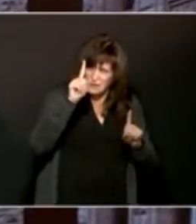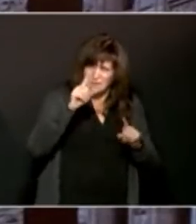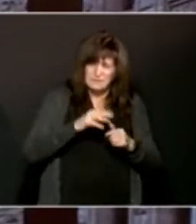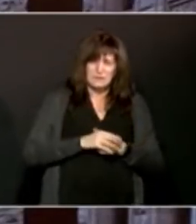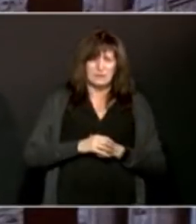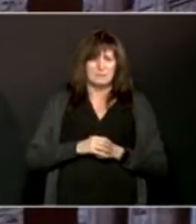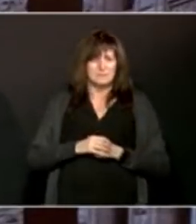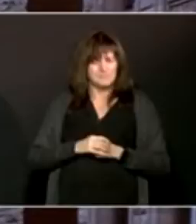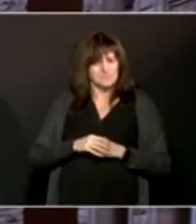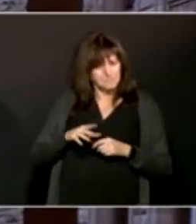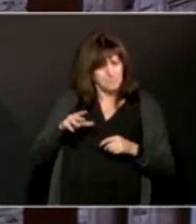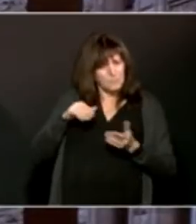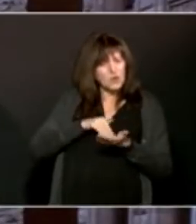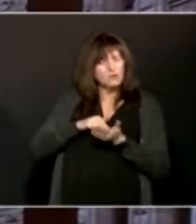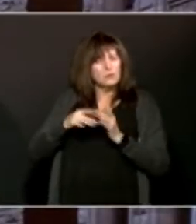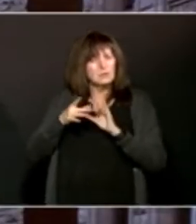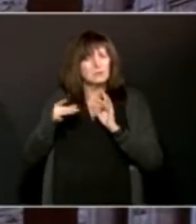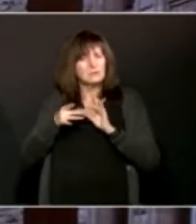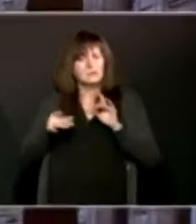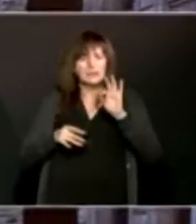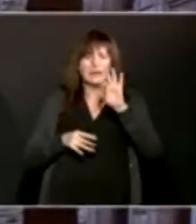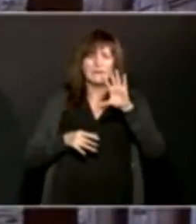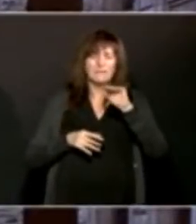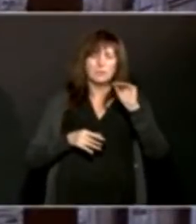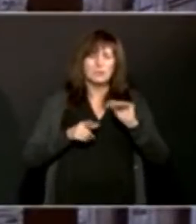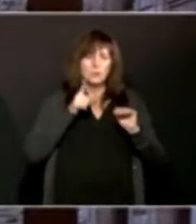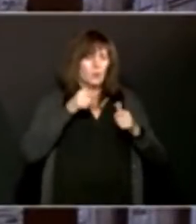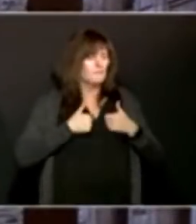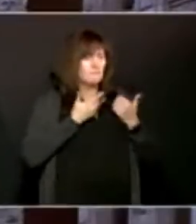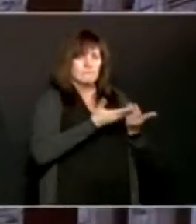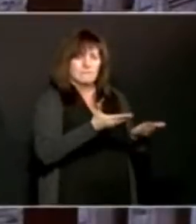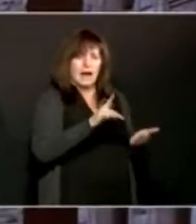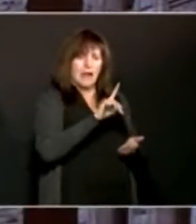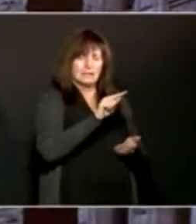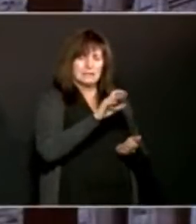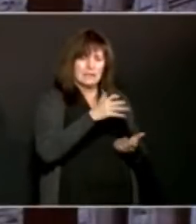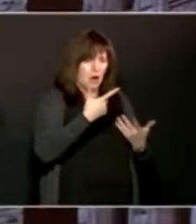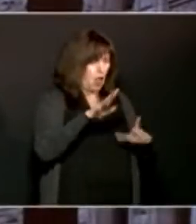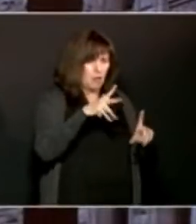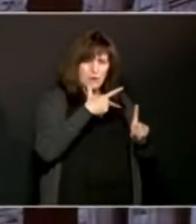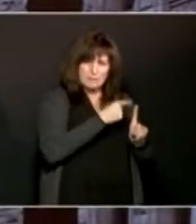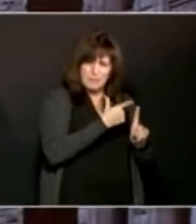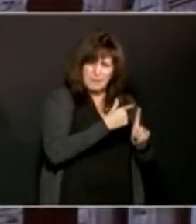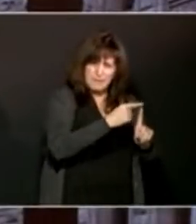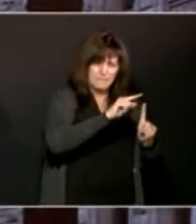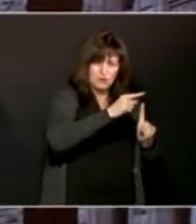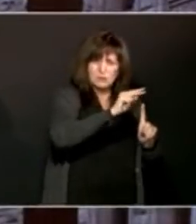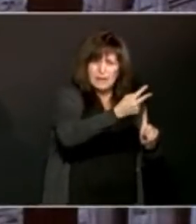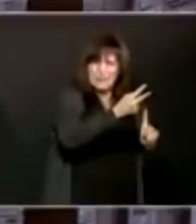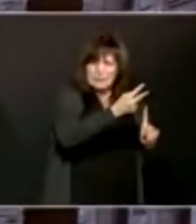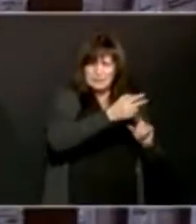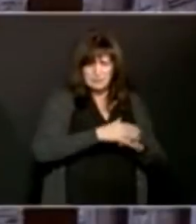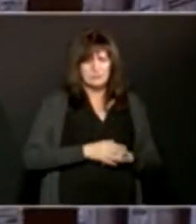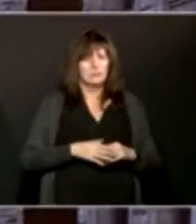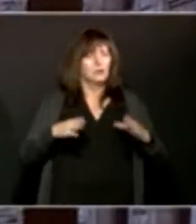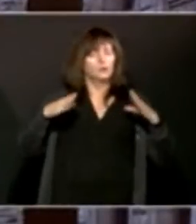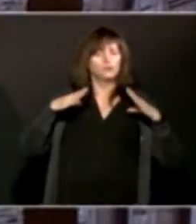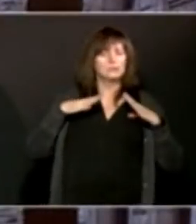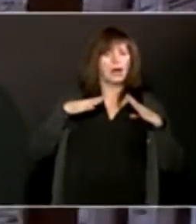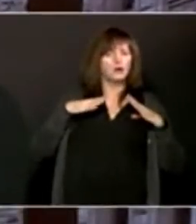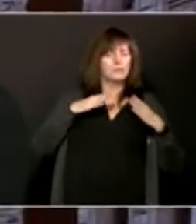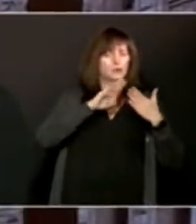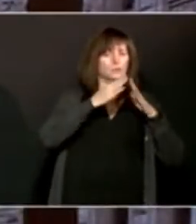care facilities and nearly a whole same proportion in our retirement home residents. We still have staff to get completed